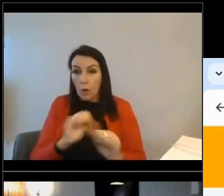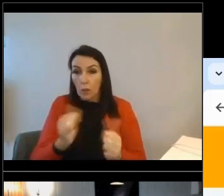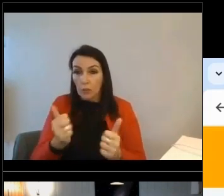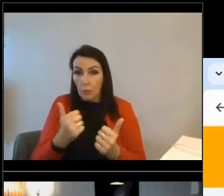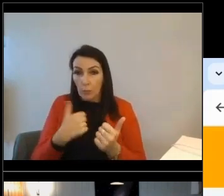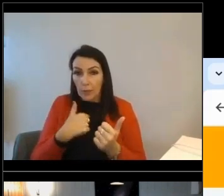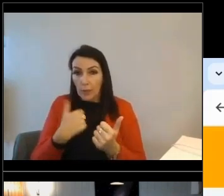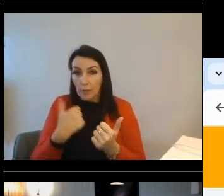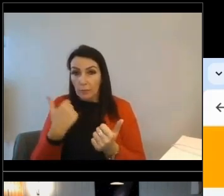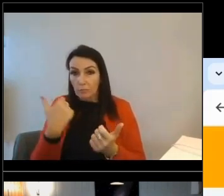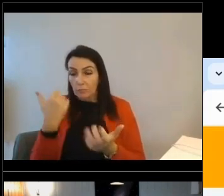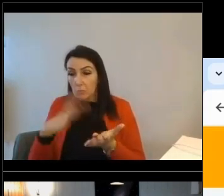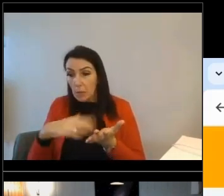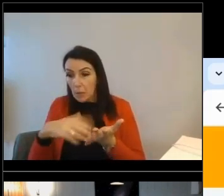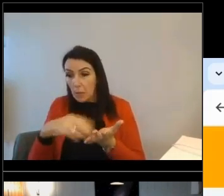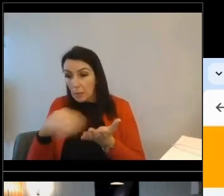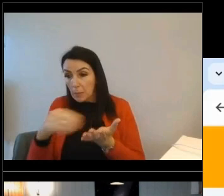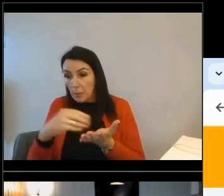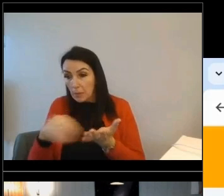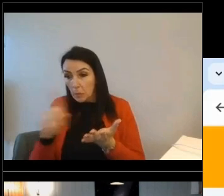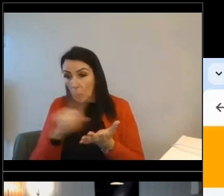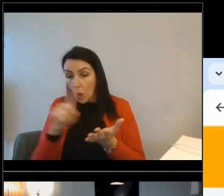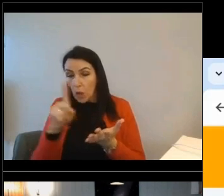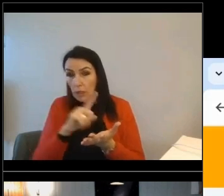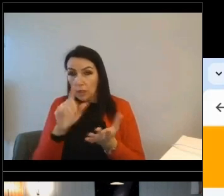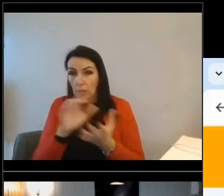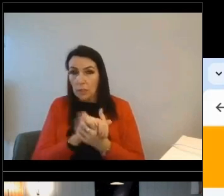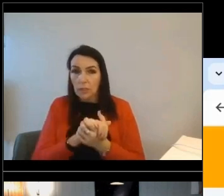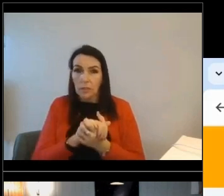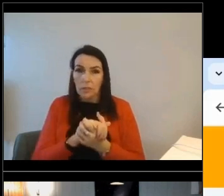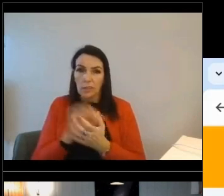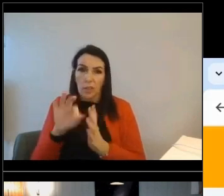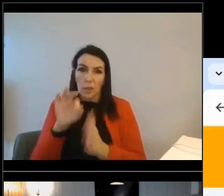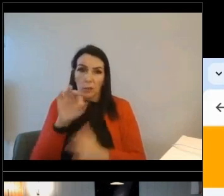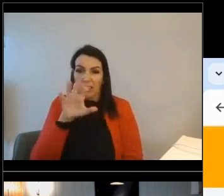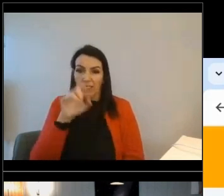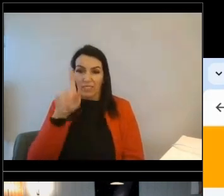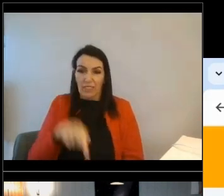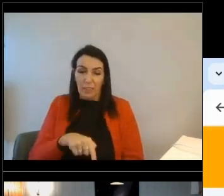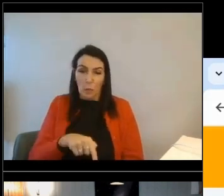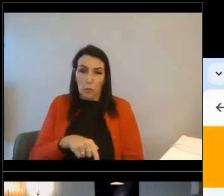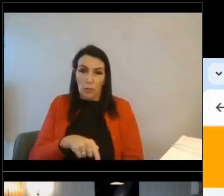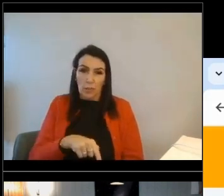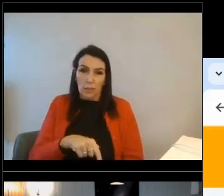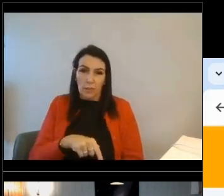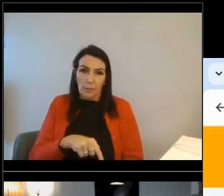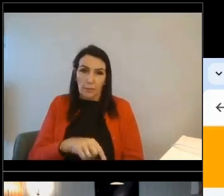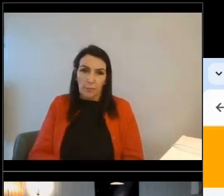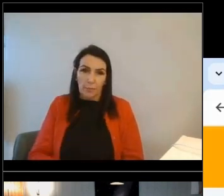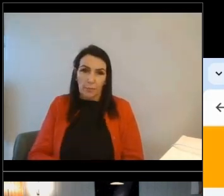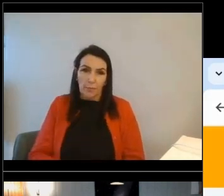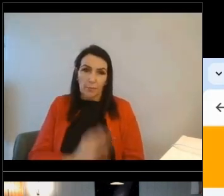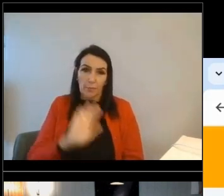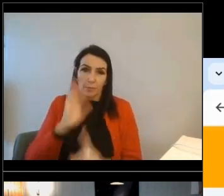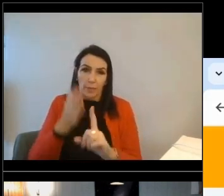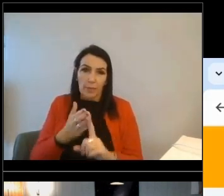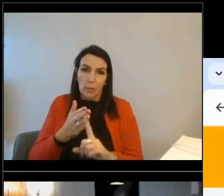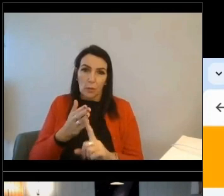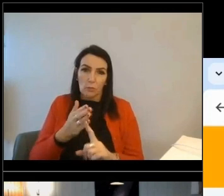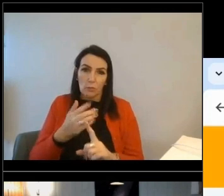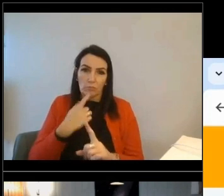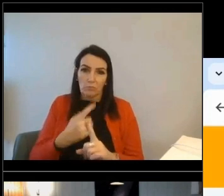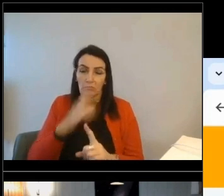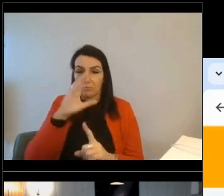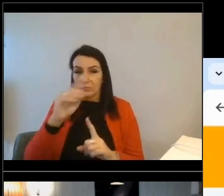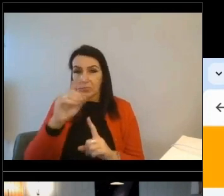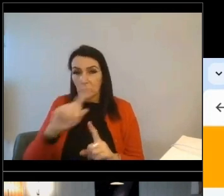monthly payment basis. That's all the things. So if I select, let's say, 15K, the goal, you can tell the tool what you